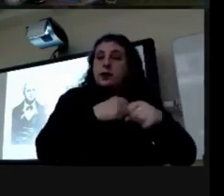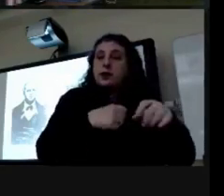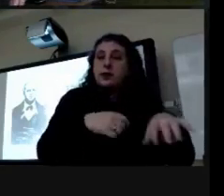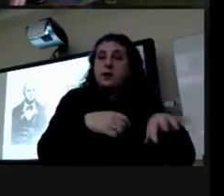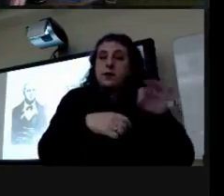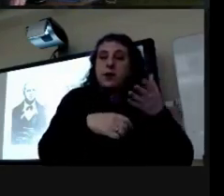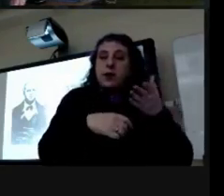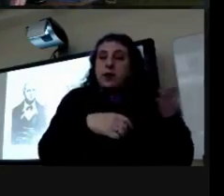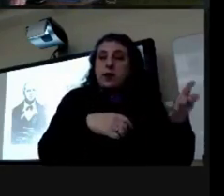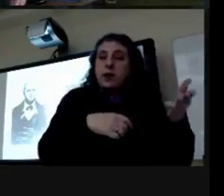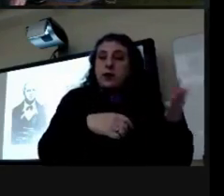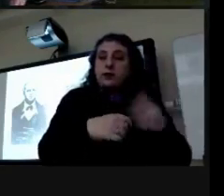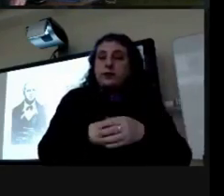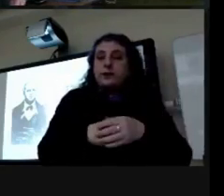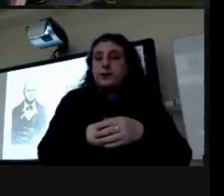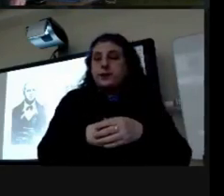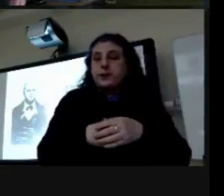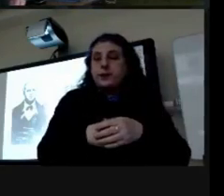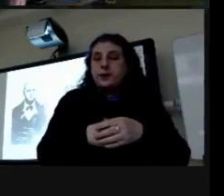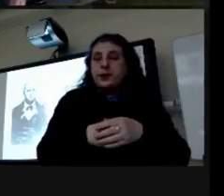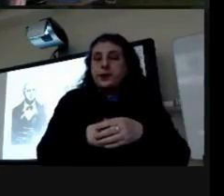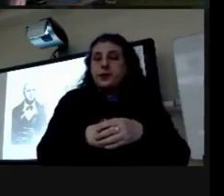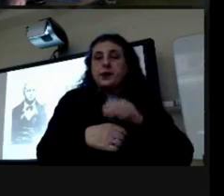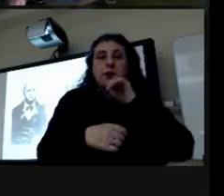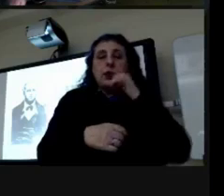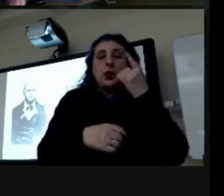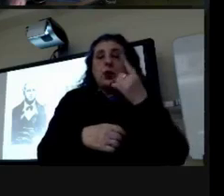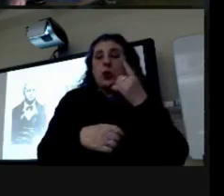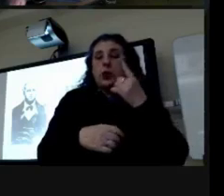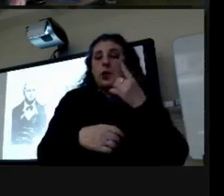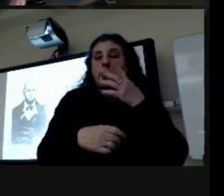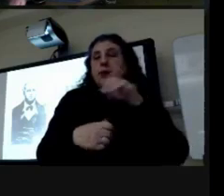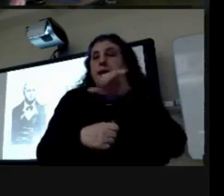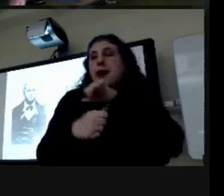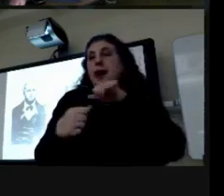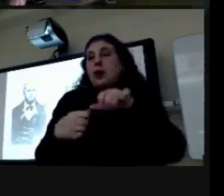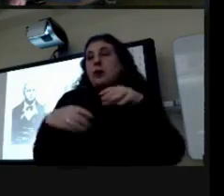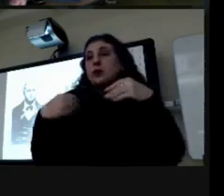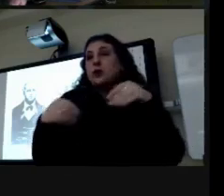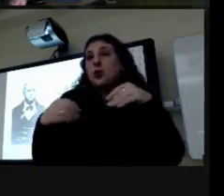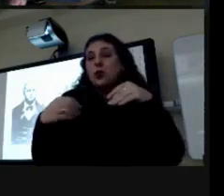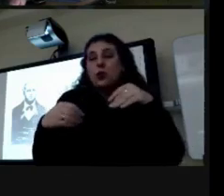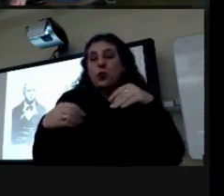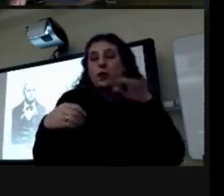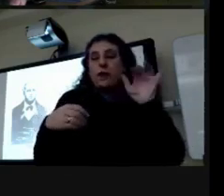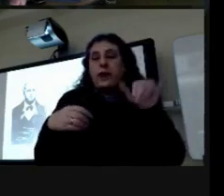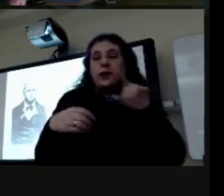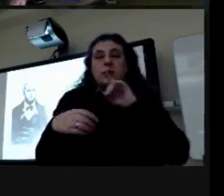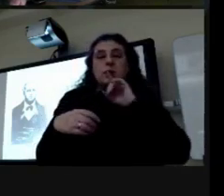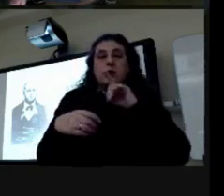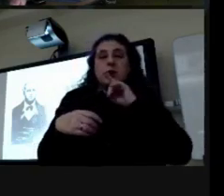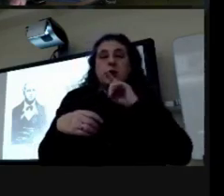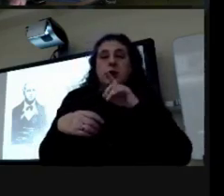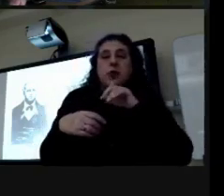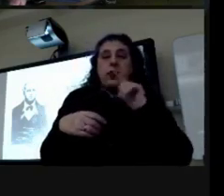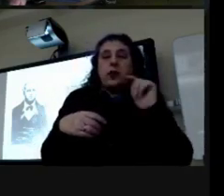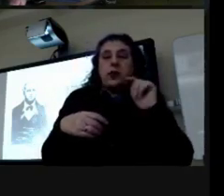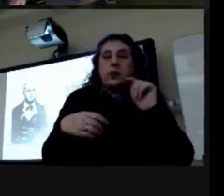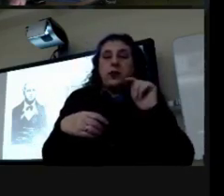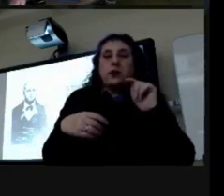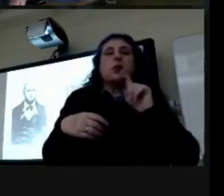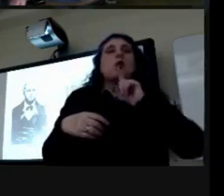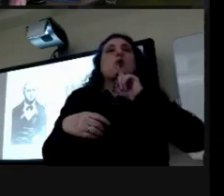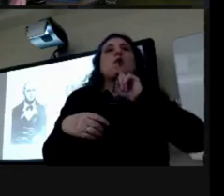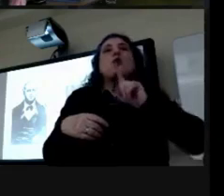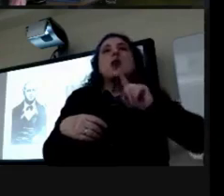family um and he wasn't the only one like to hang out there uh that's and that's really the just